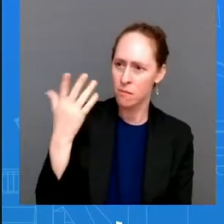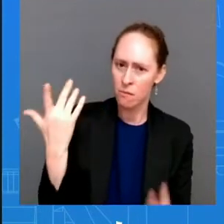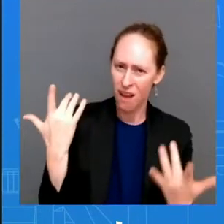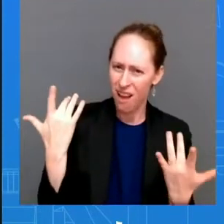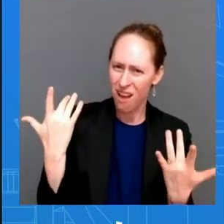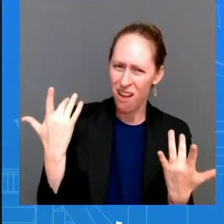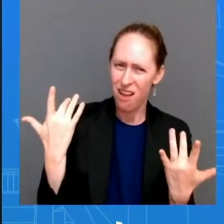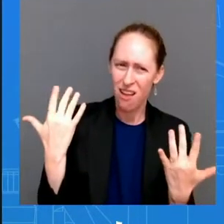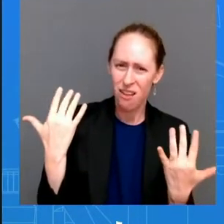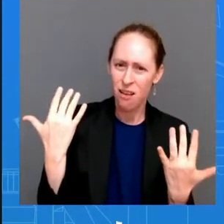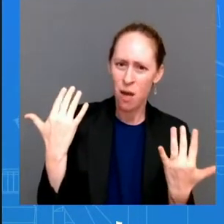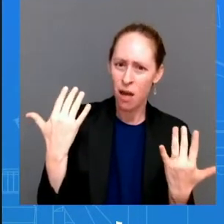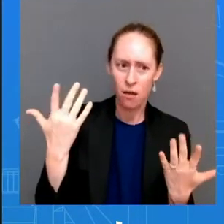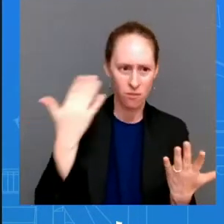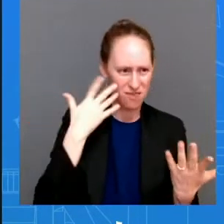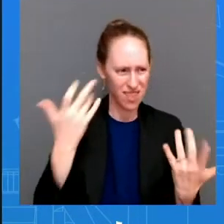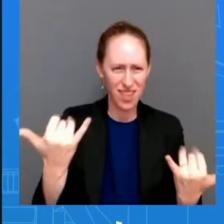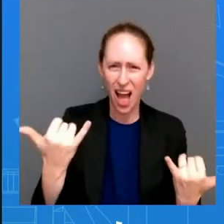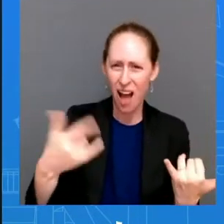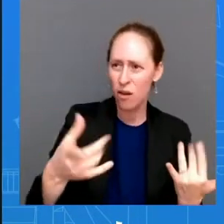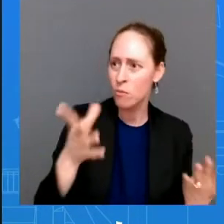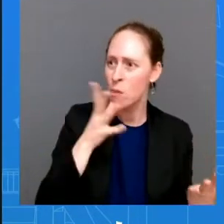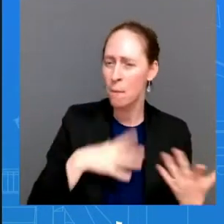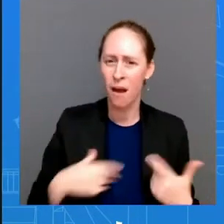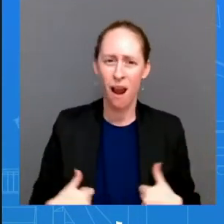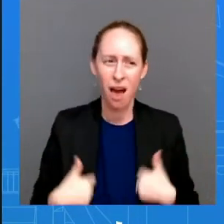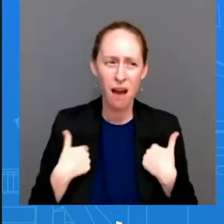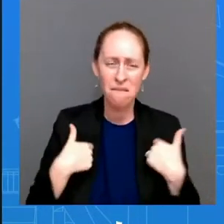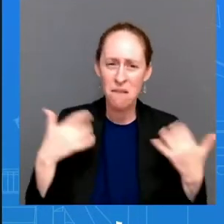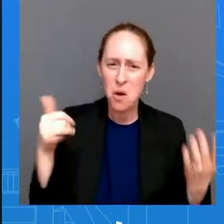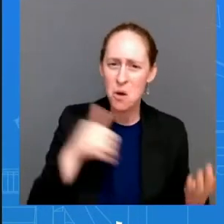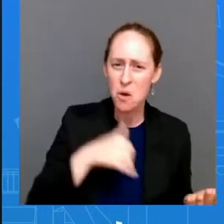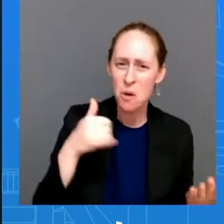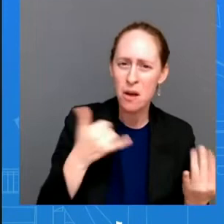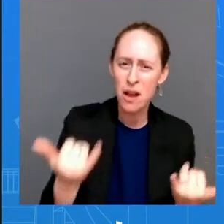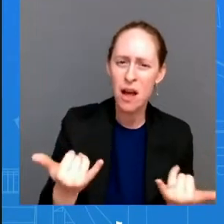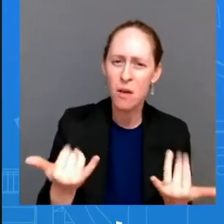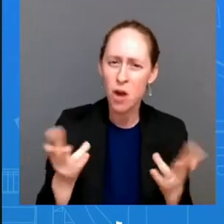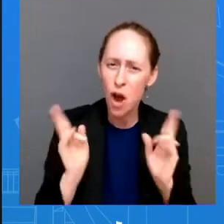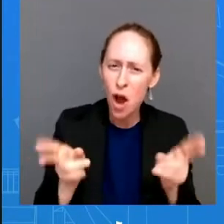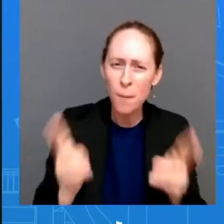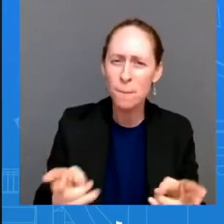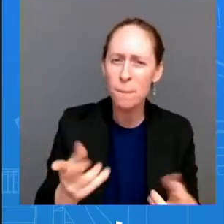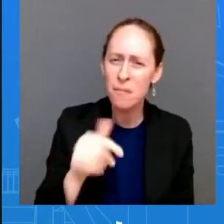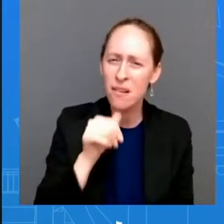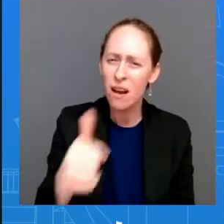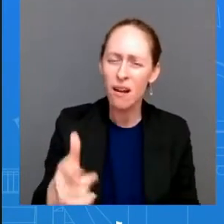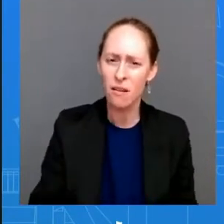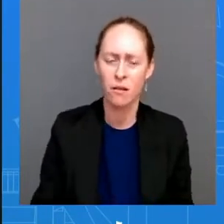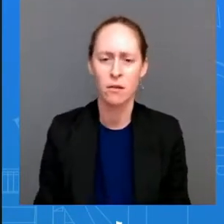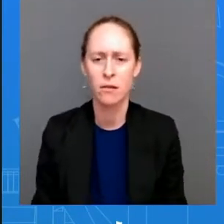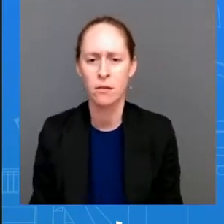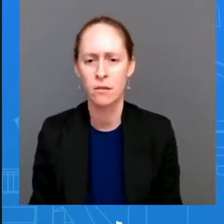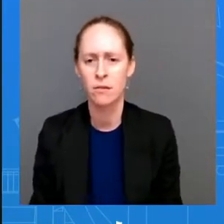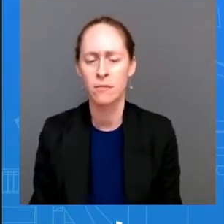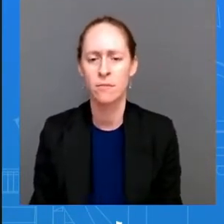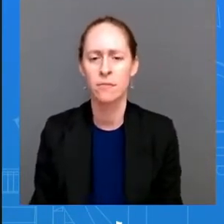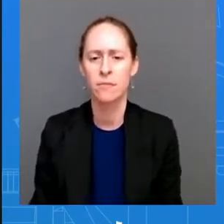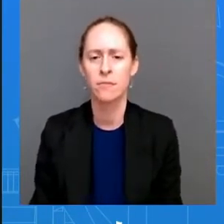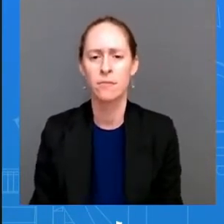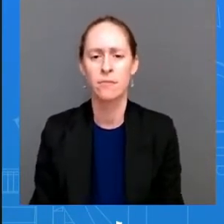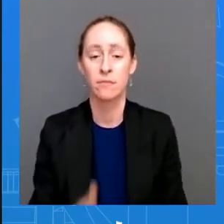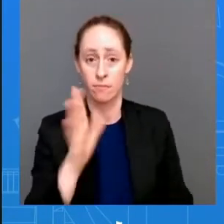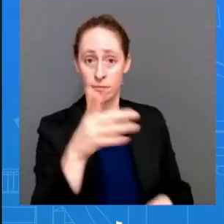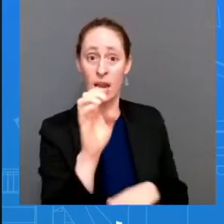consider that's always the wording and the language that's that uh that's in an eo so that is nothing new you'll see that in any executive order